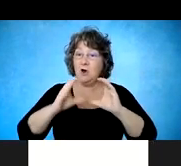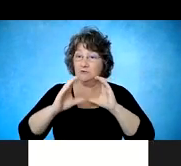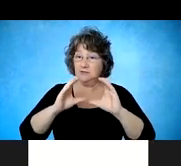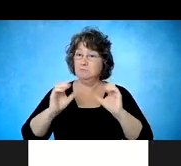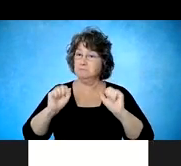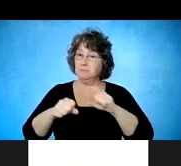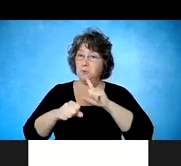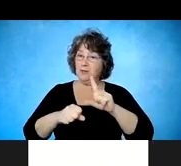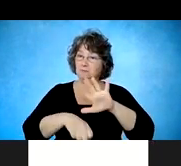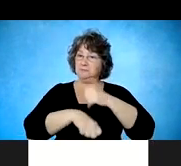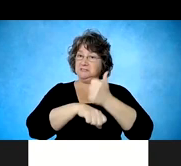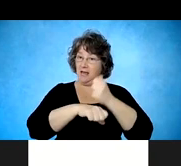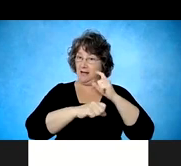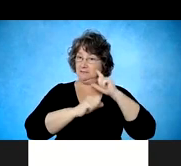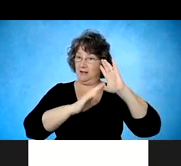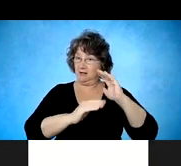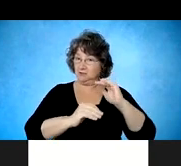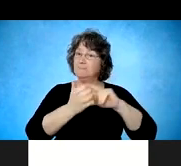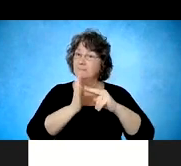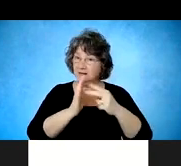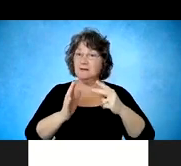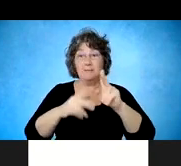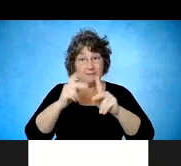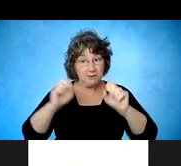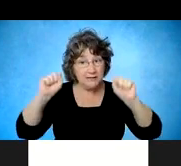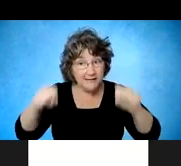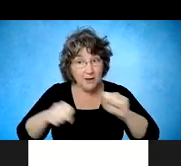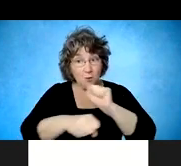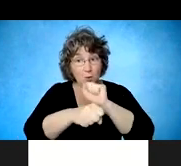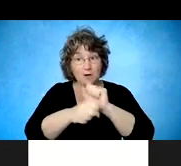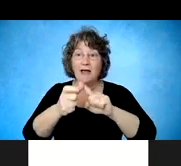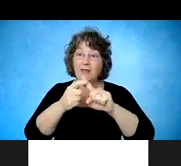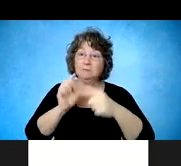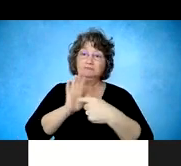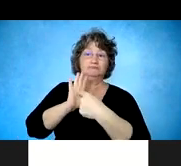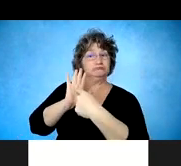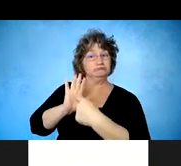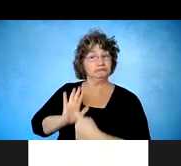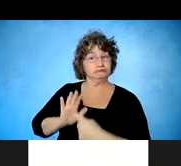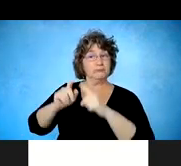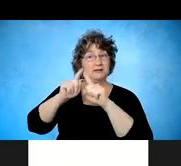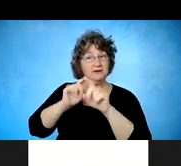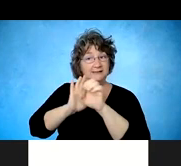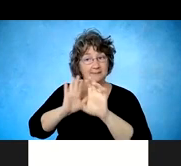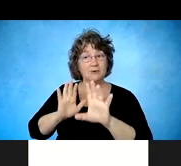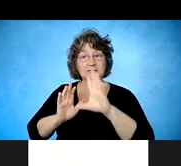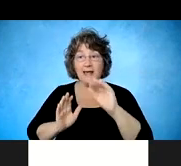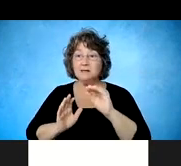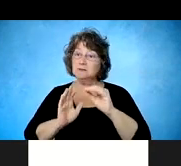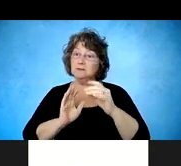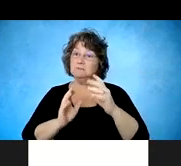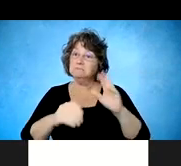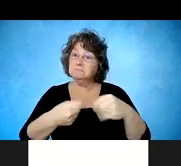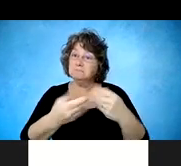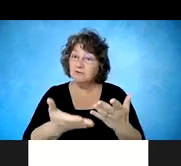expectation that people can work and give examples and cite resources and services that are available to people